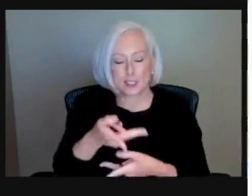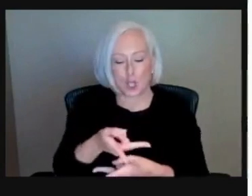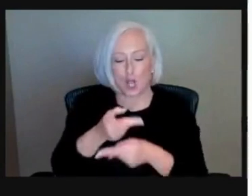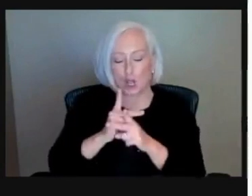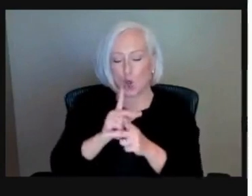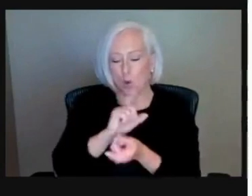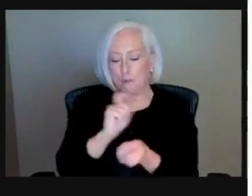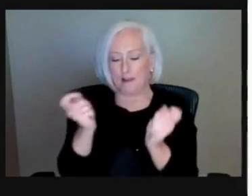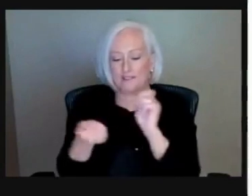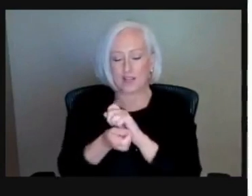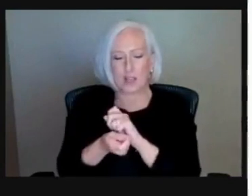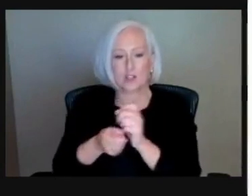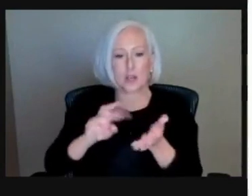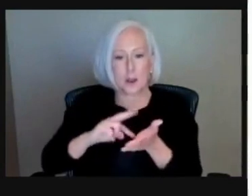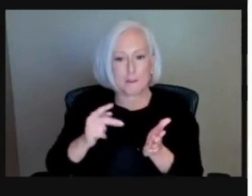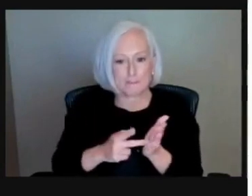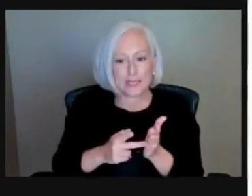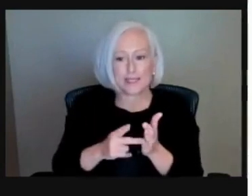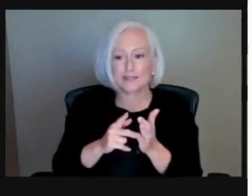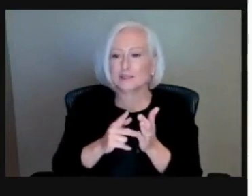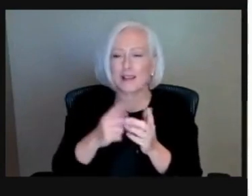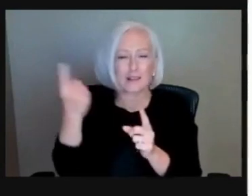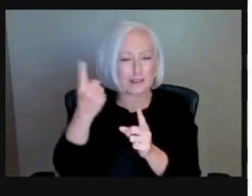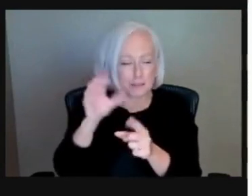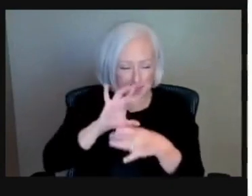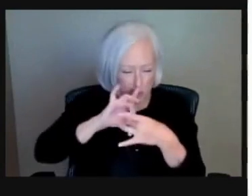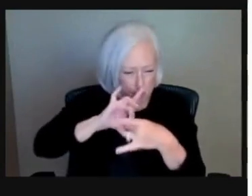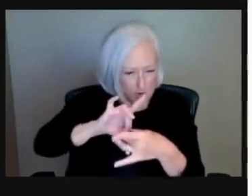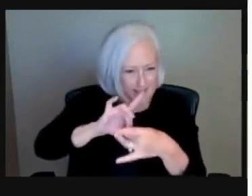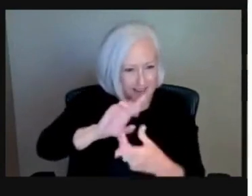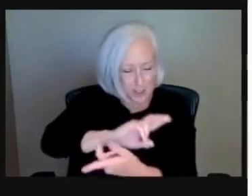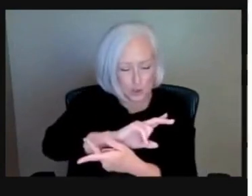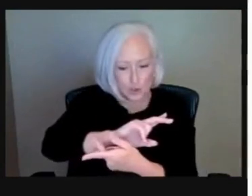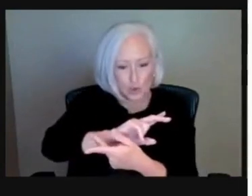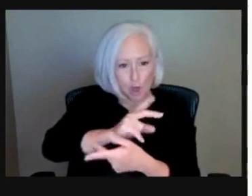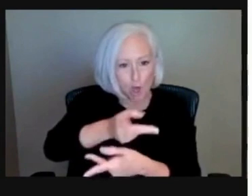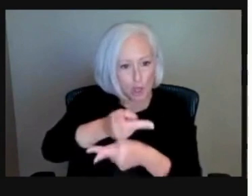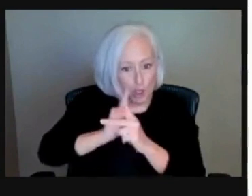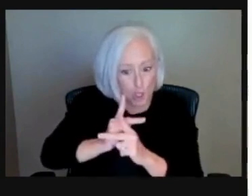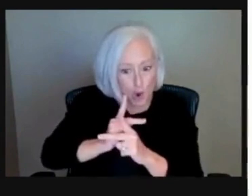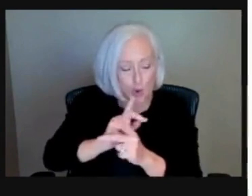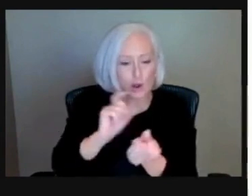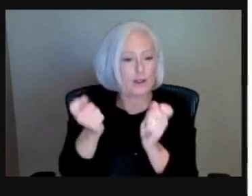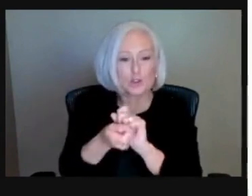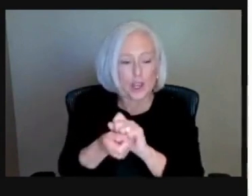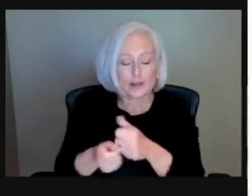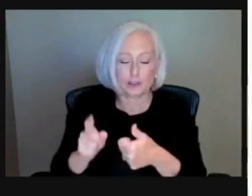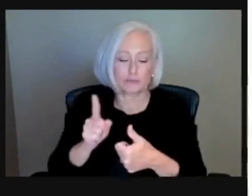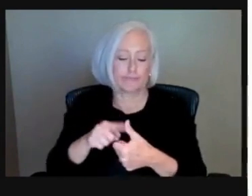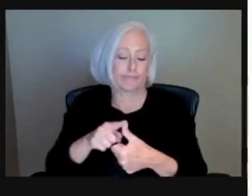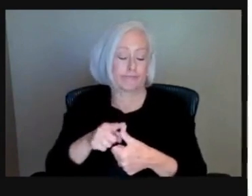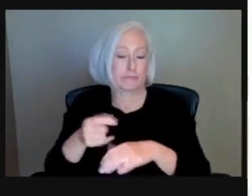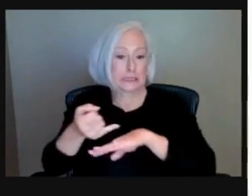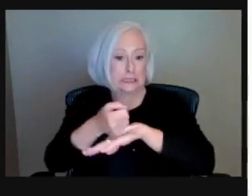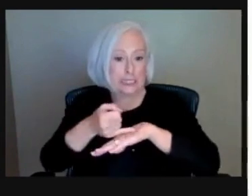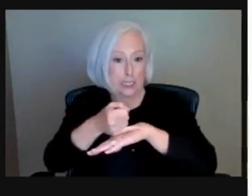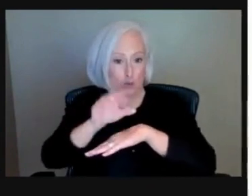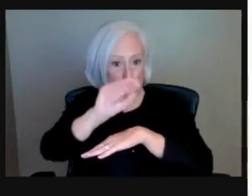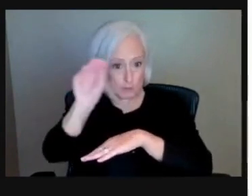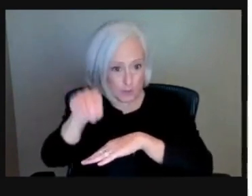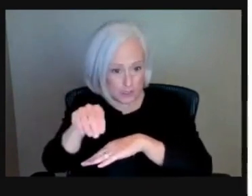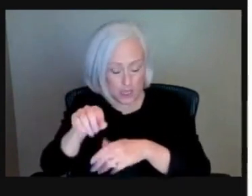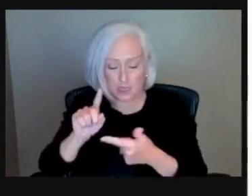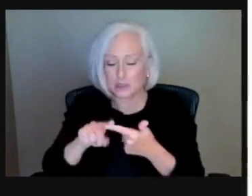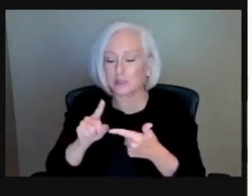that's changing either the interest rate, how much time you have to pay off the loan. Maybe